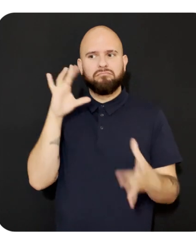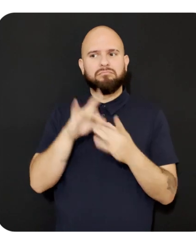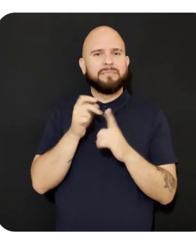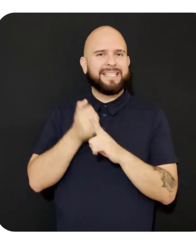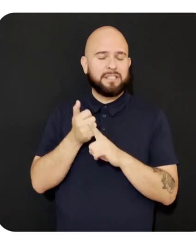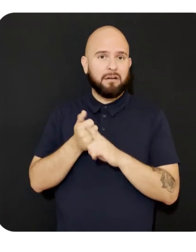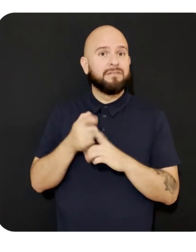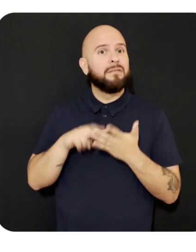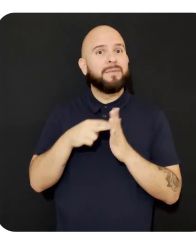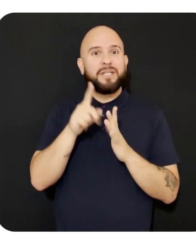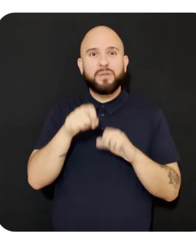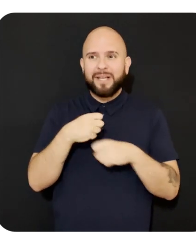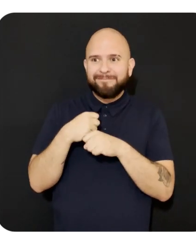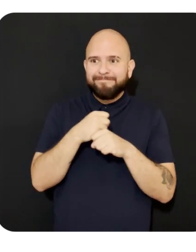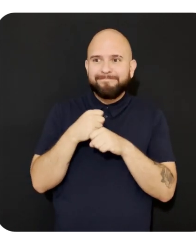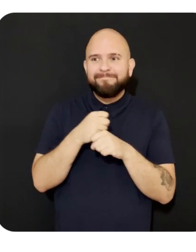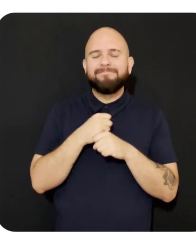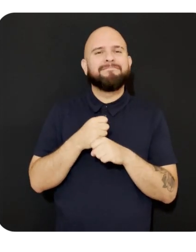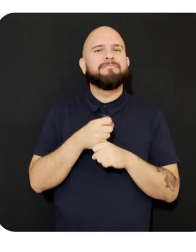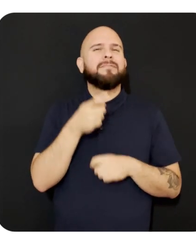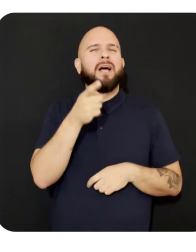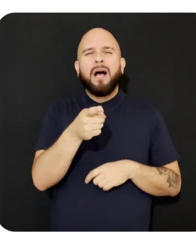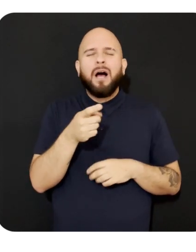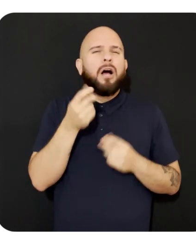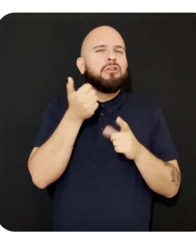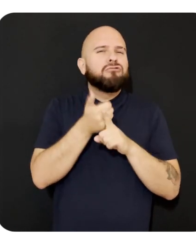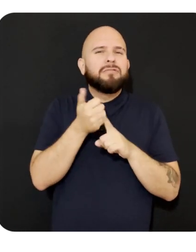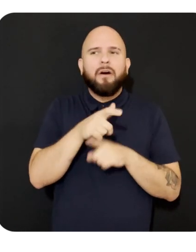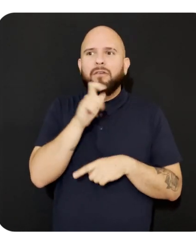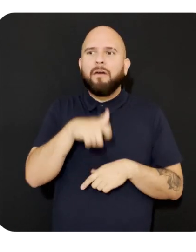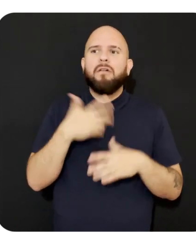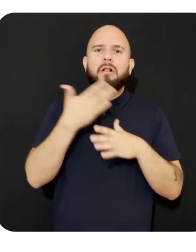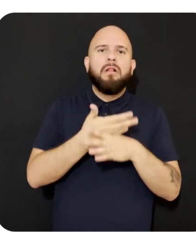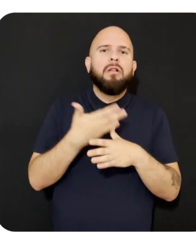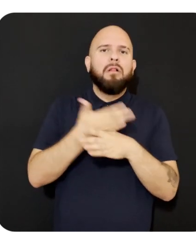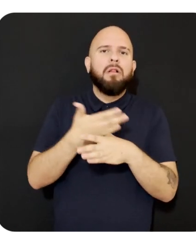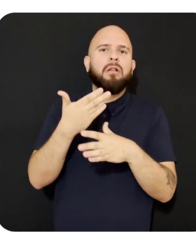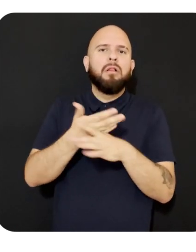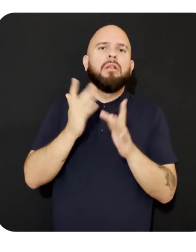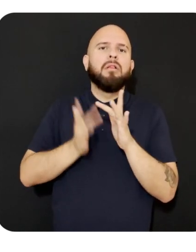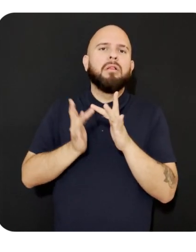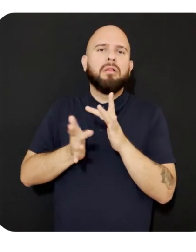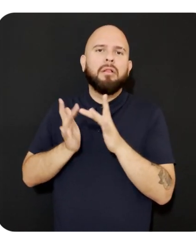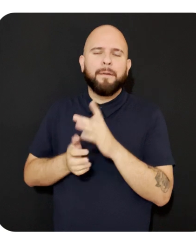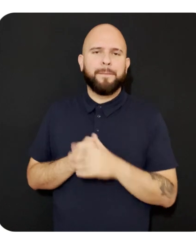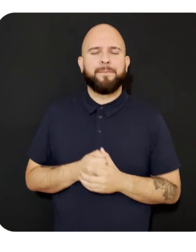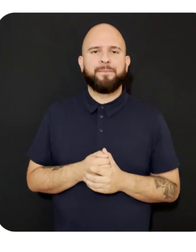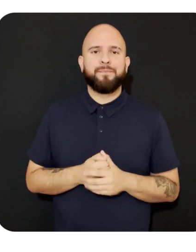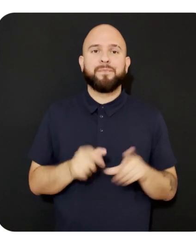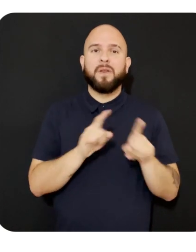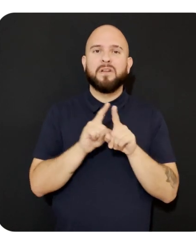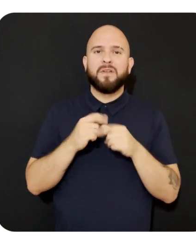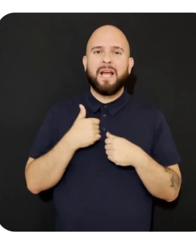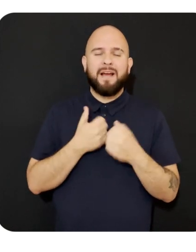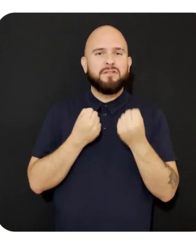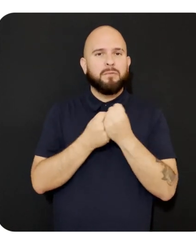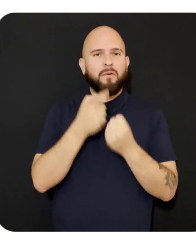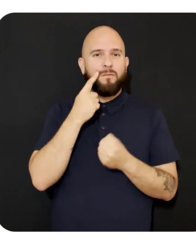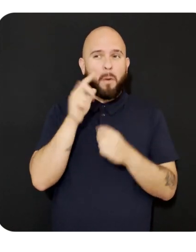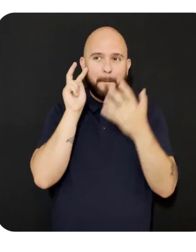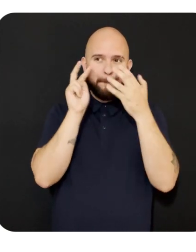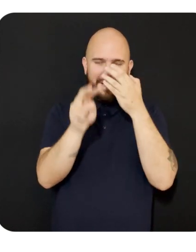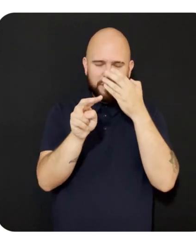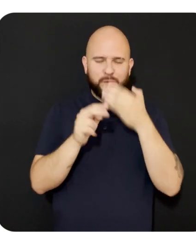much faster in editor without frequent interruptions. We've also added support for pass-through over MetaQuest Link,